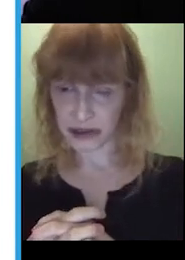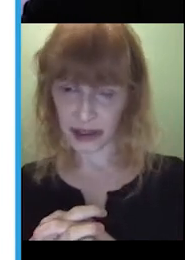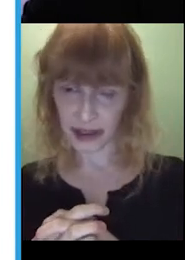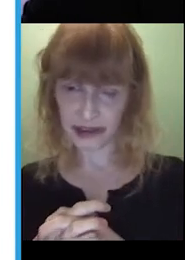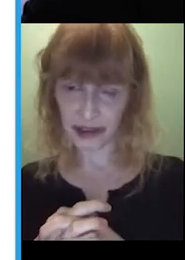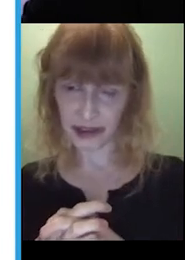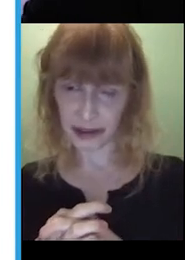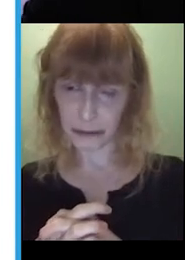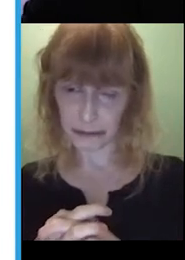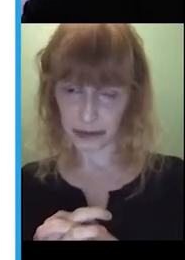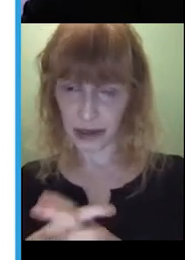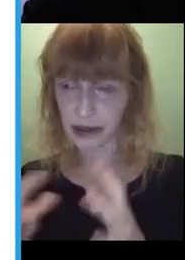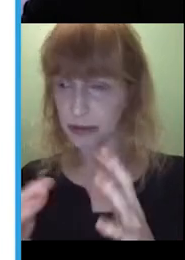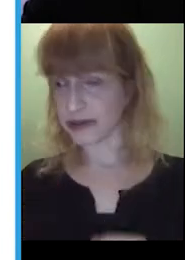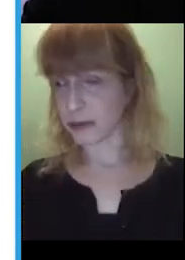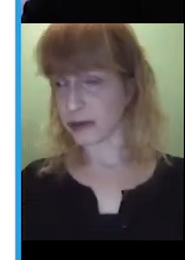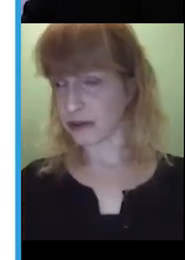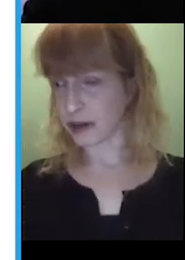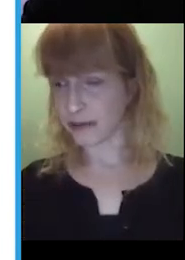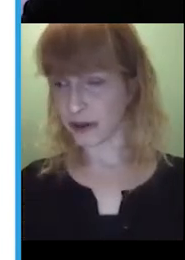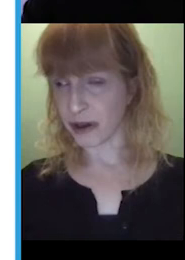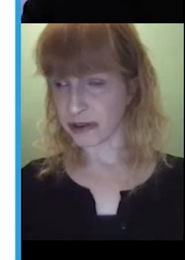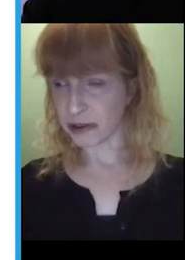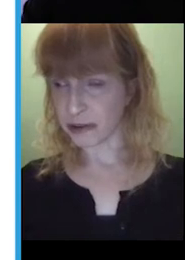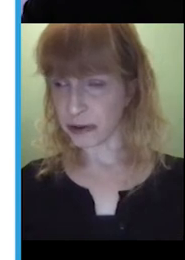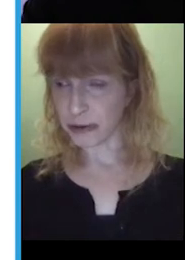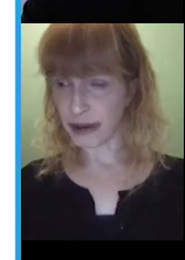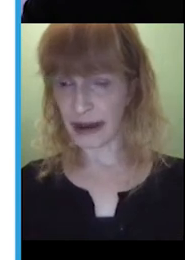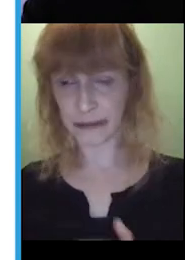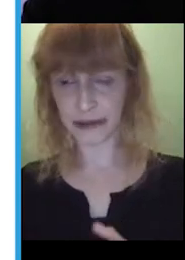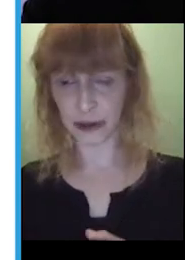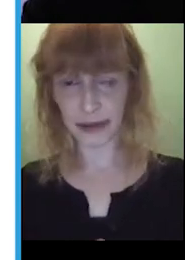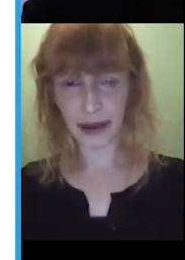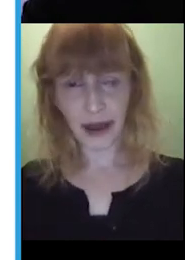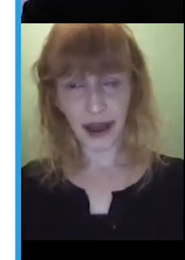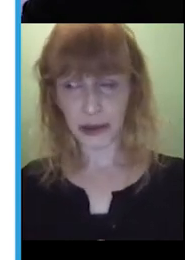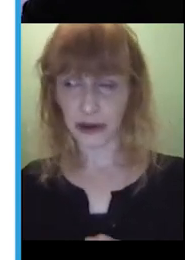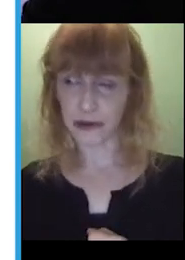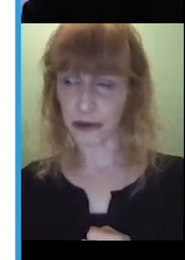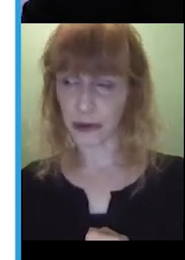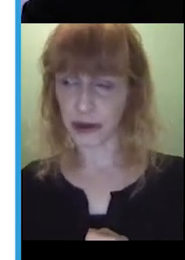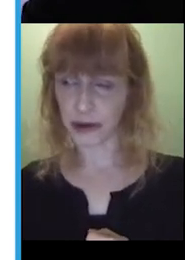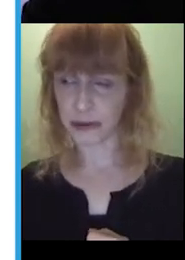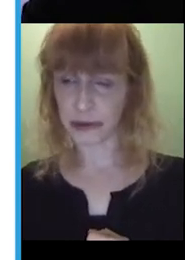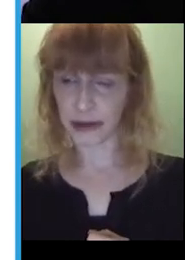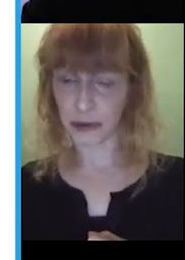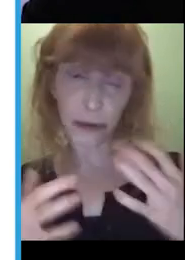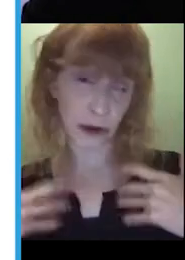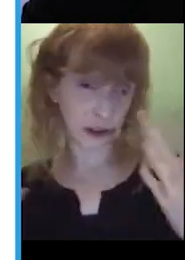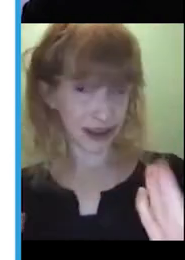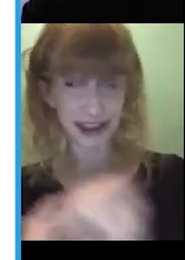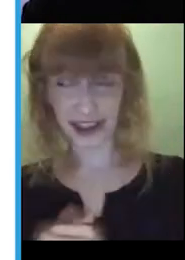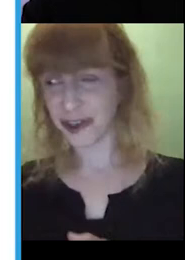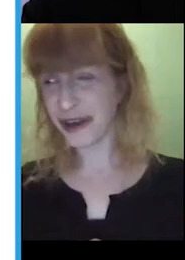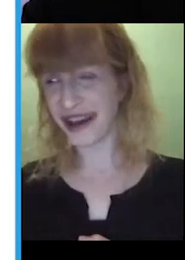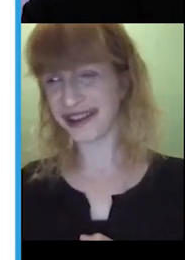maybe raise your hand, and Libby or someone else might invite you to contribute. So, as we go through, we're going to be or